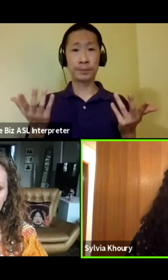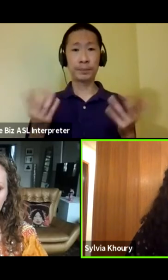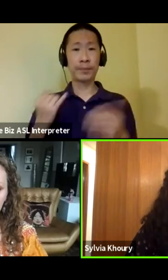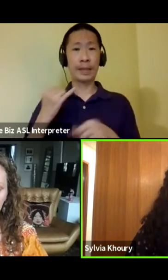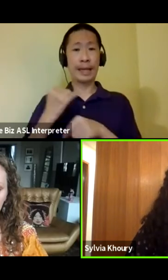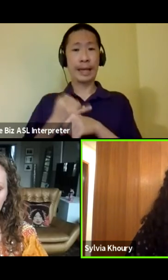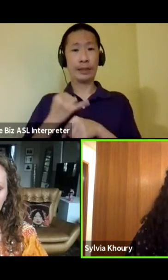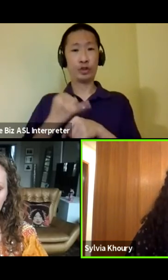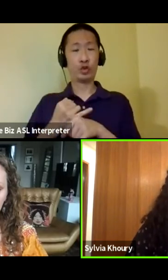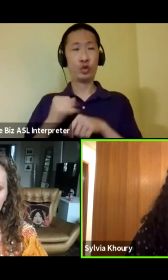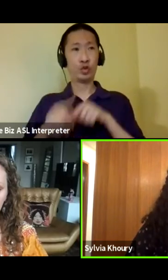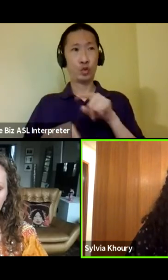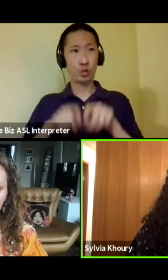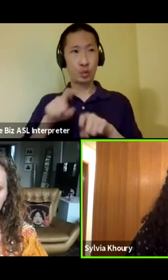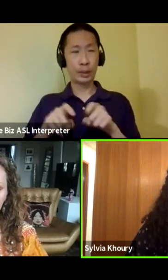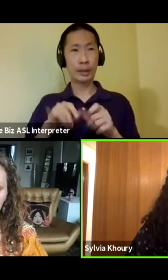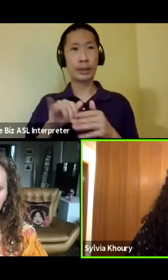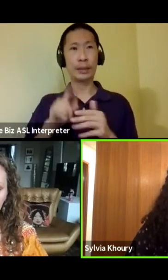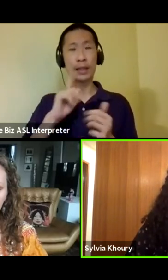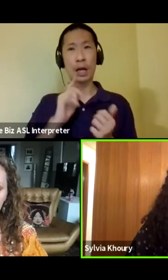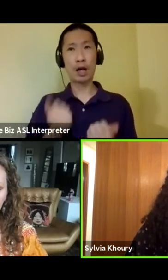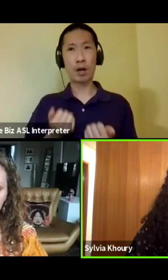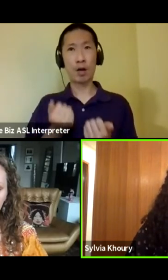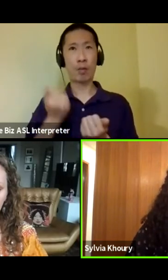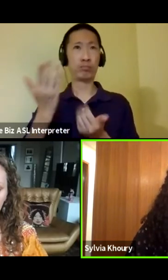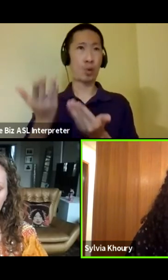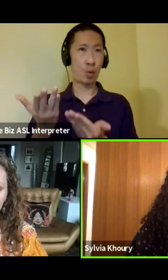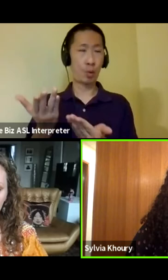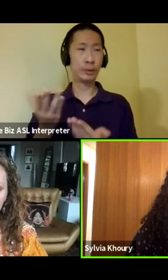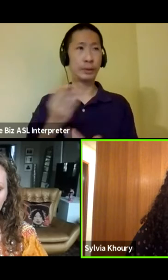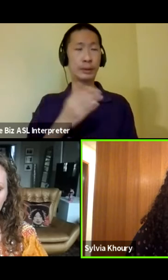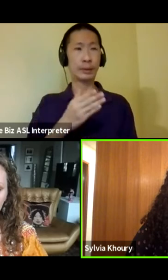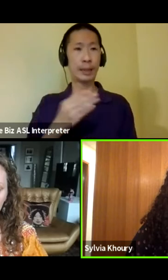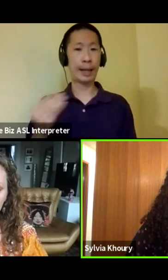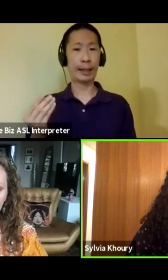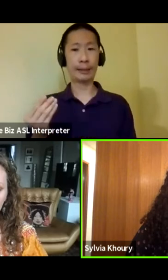institutional questions that get posed and, um,